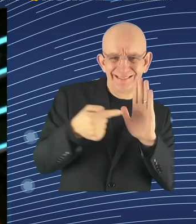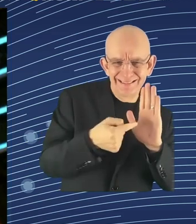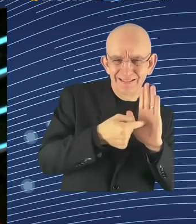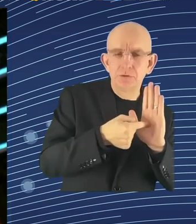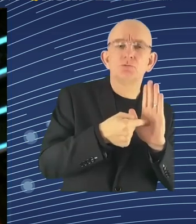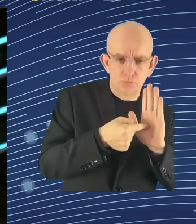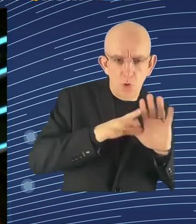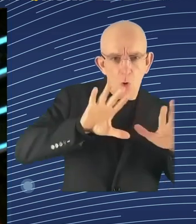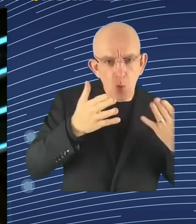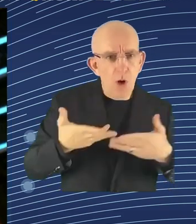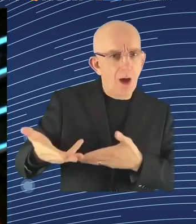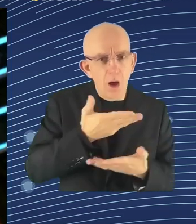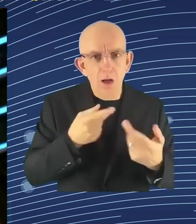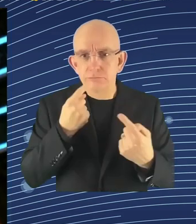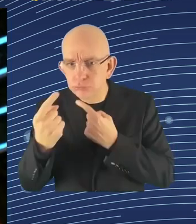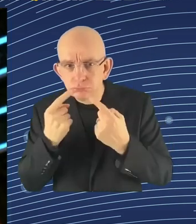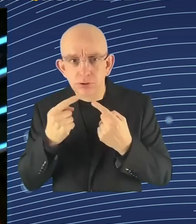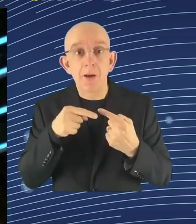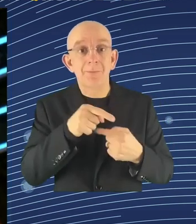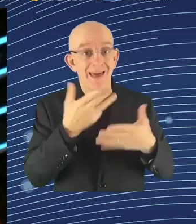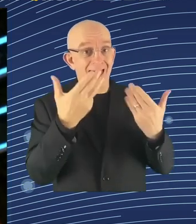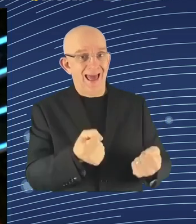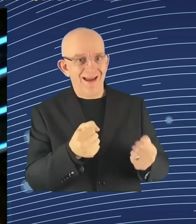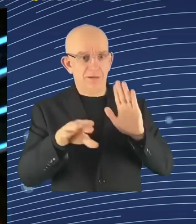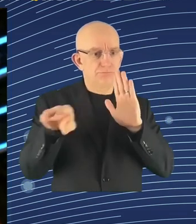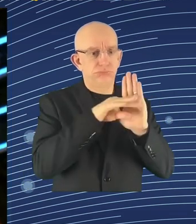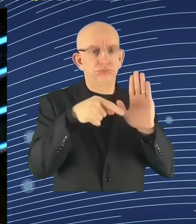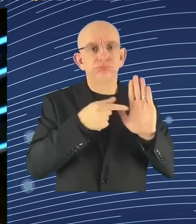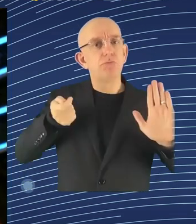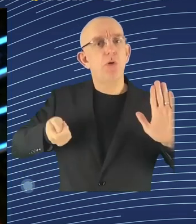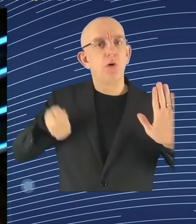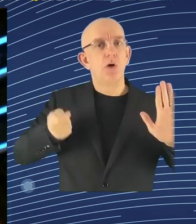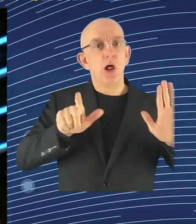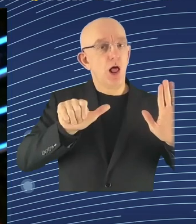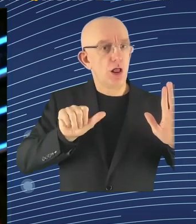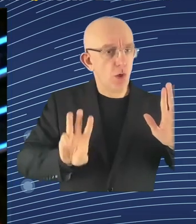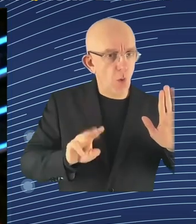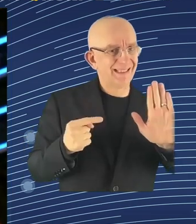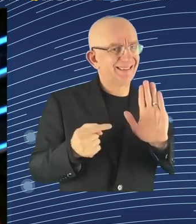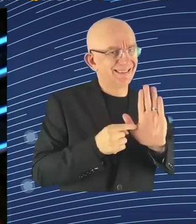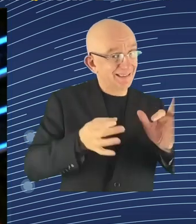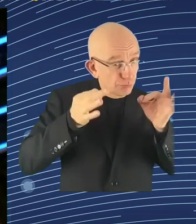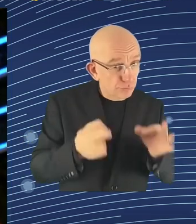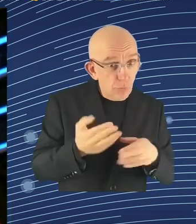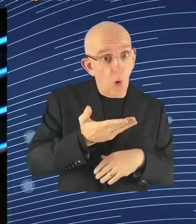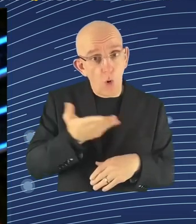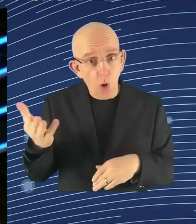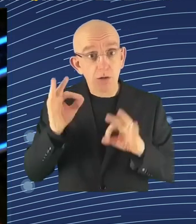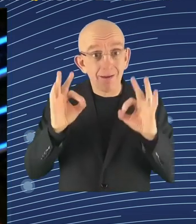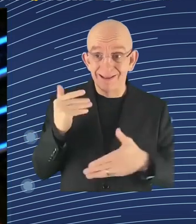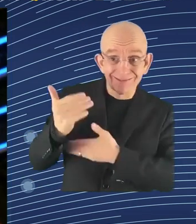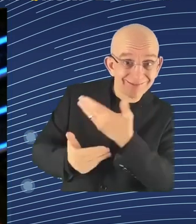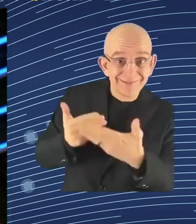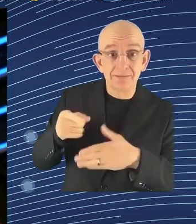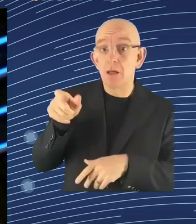an accept all button, which is now basically the case when you are going to work for Uber. You accept that